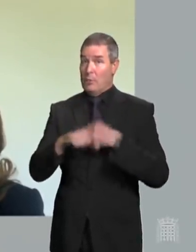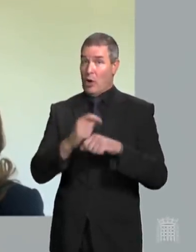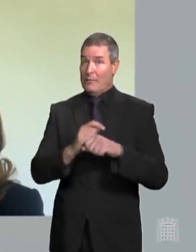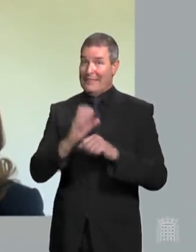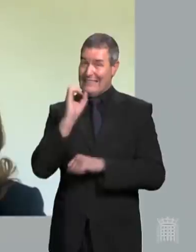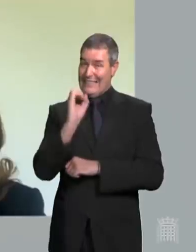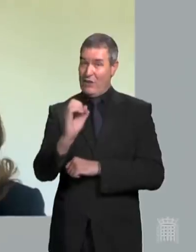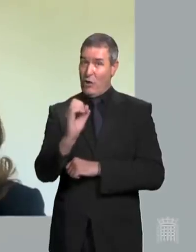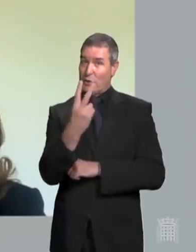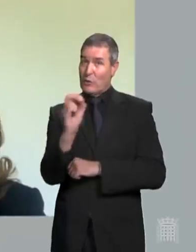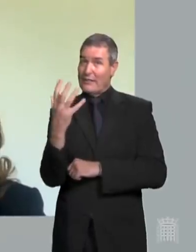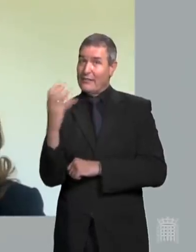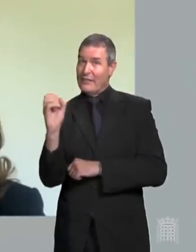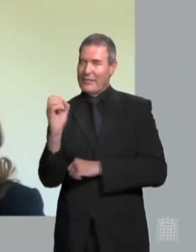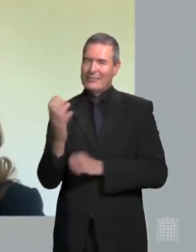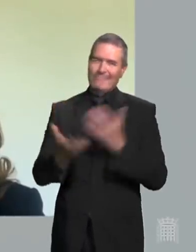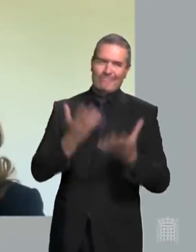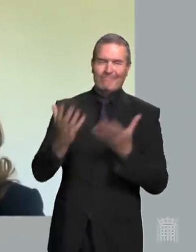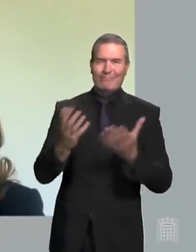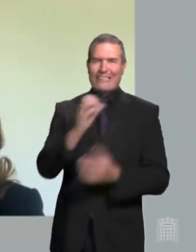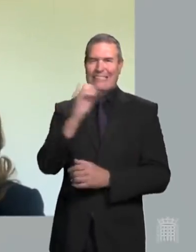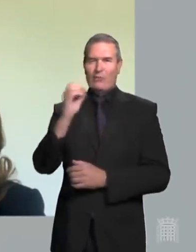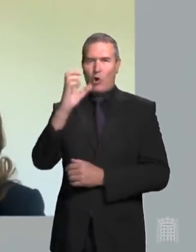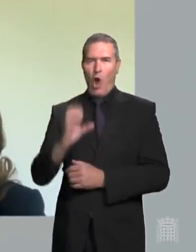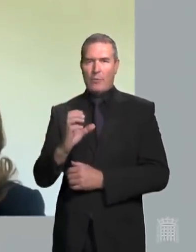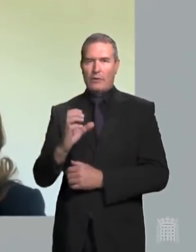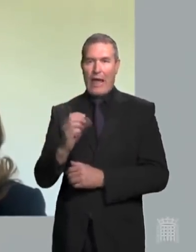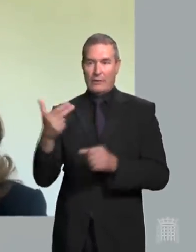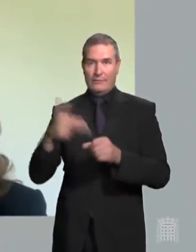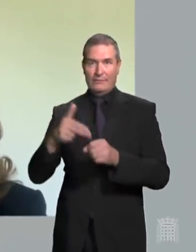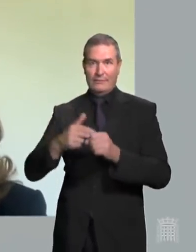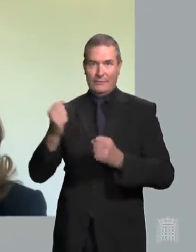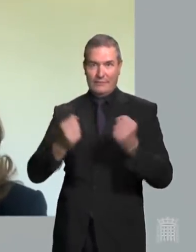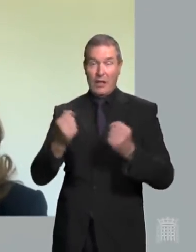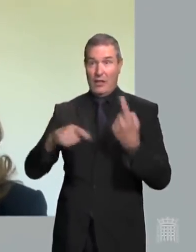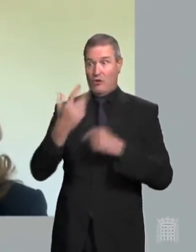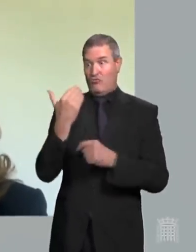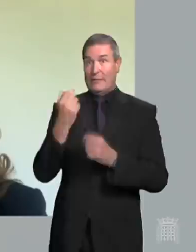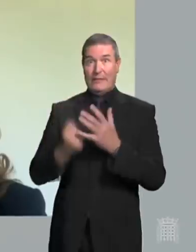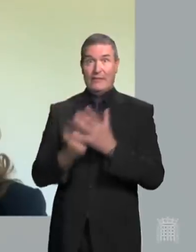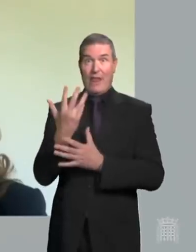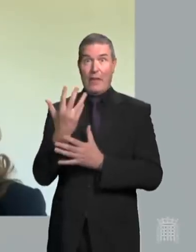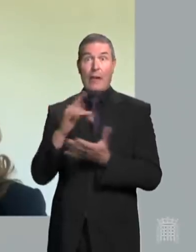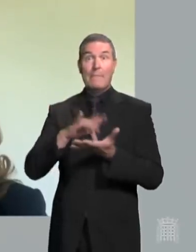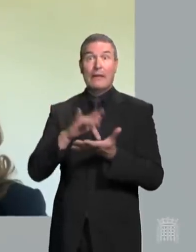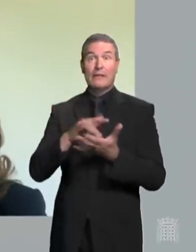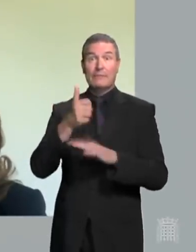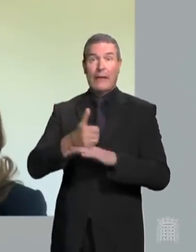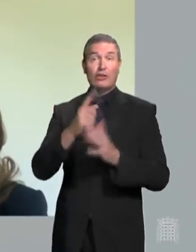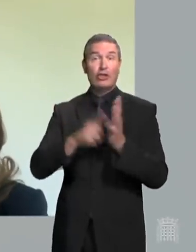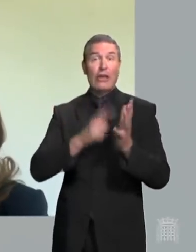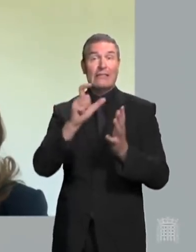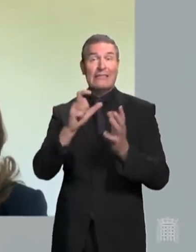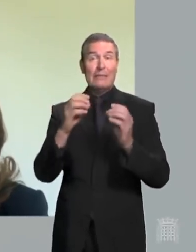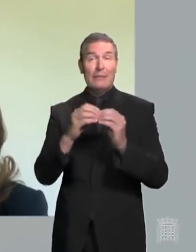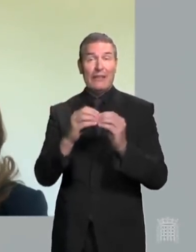2050 and that zero carbon hydrogen combustion engines such as those recently developed by Midlands based JCB